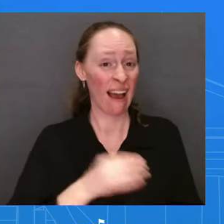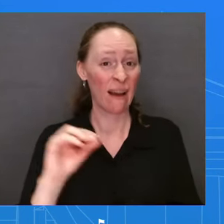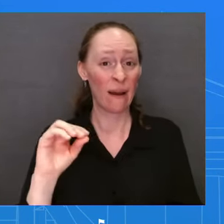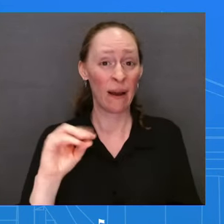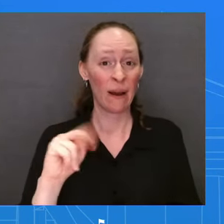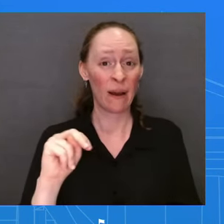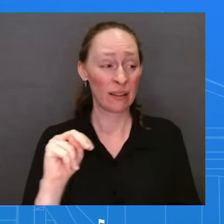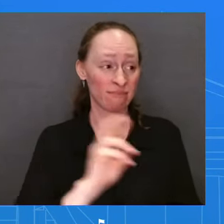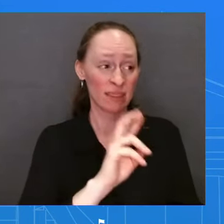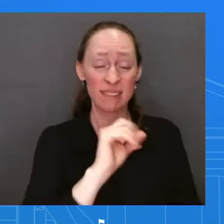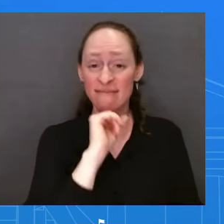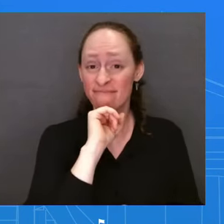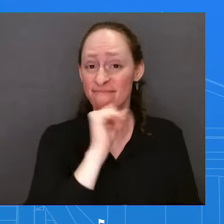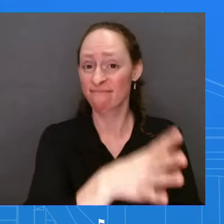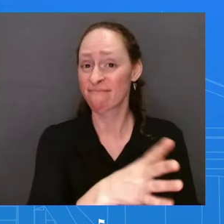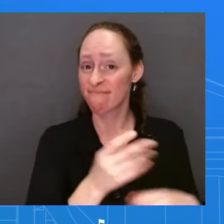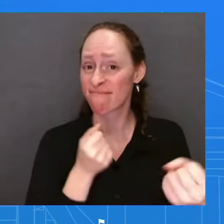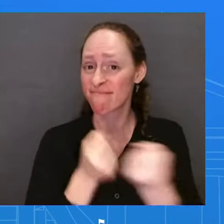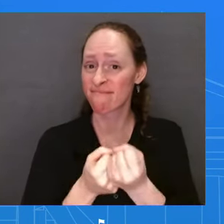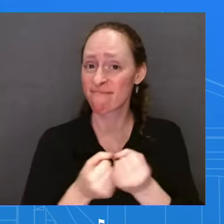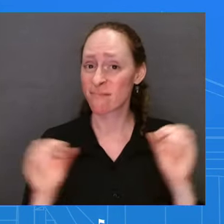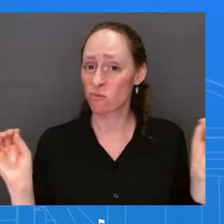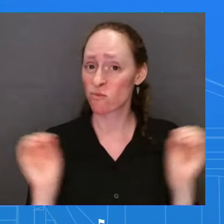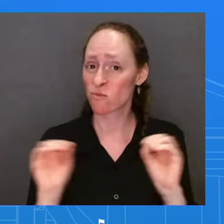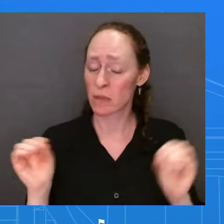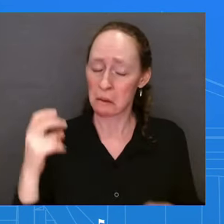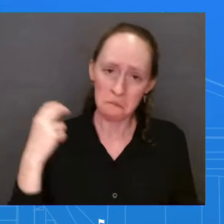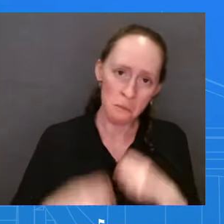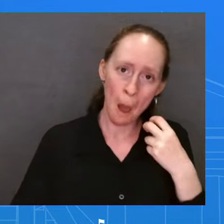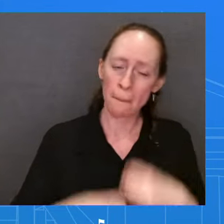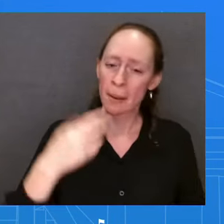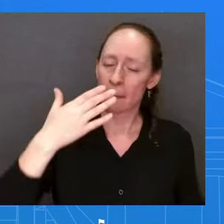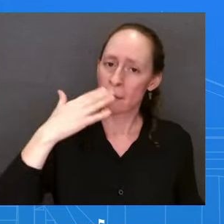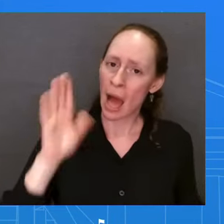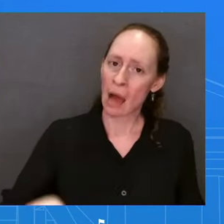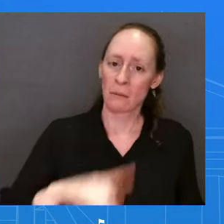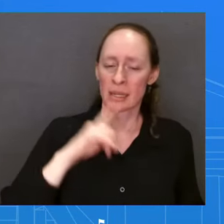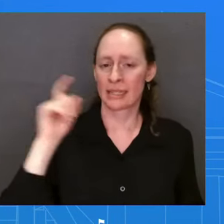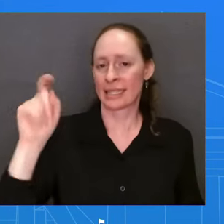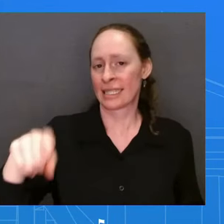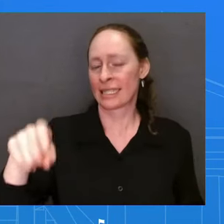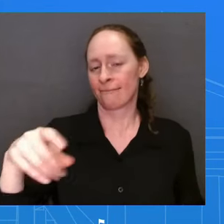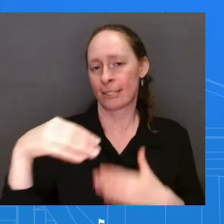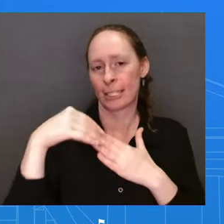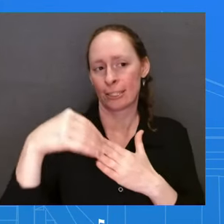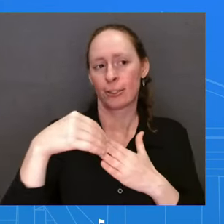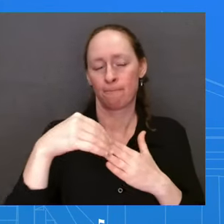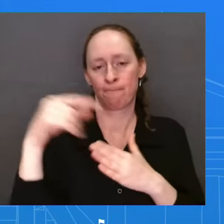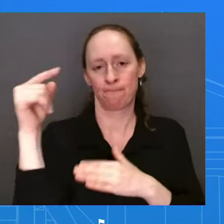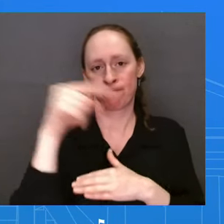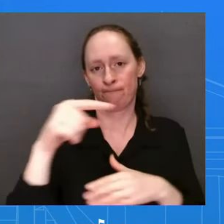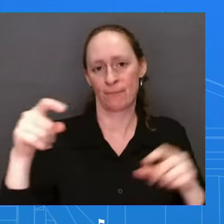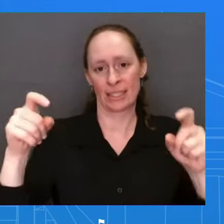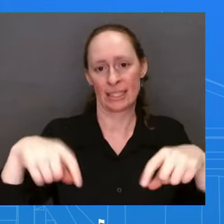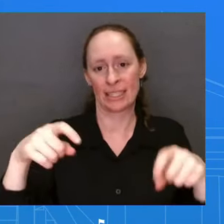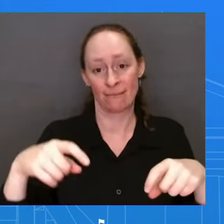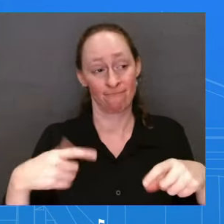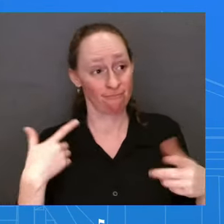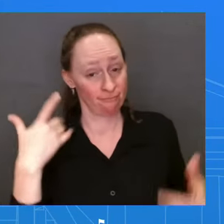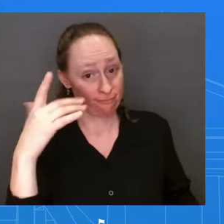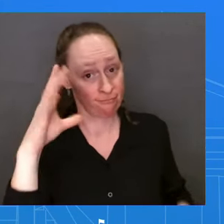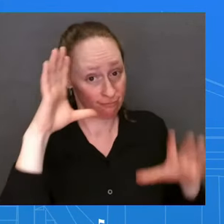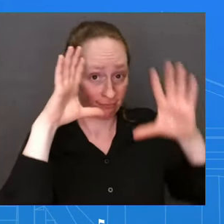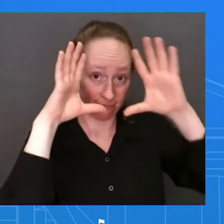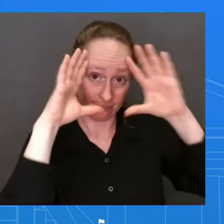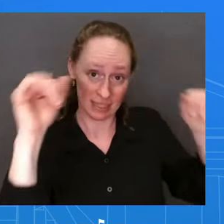issue that demands leadership and that, you know, the president is providing that leadership. And we just hope